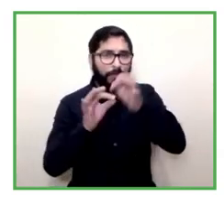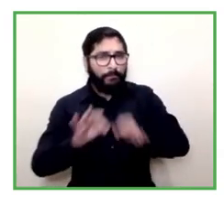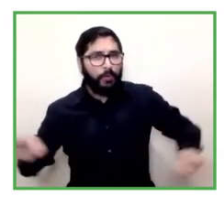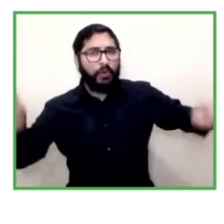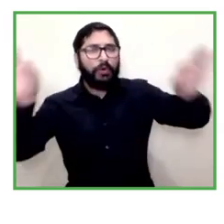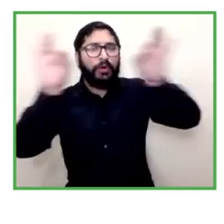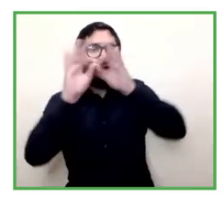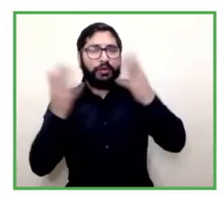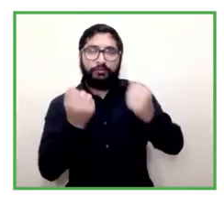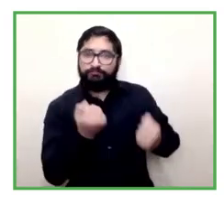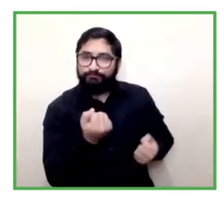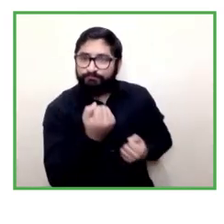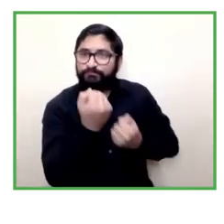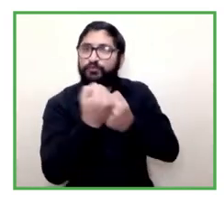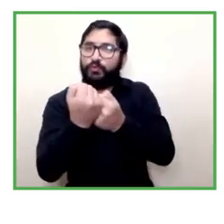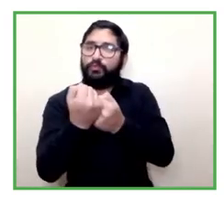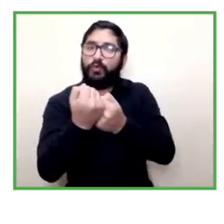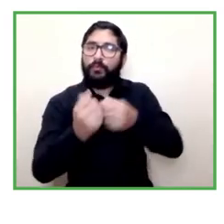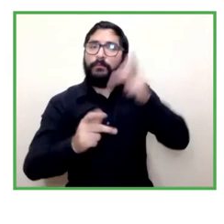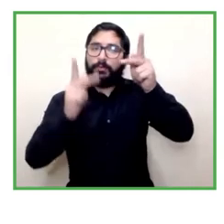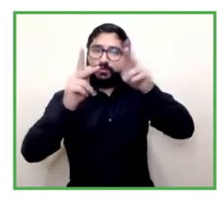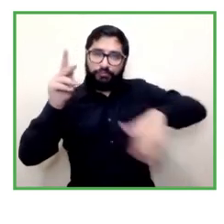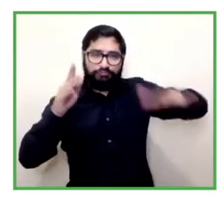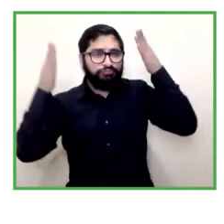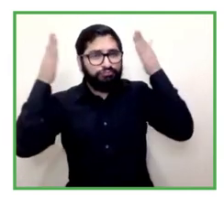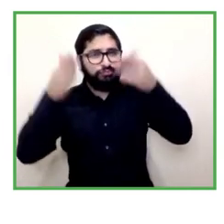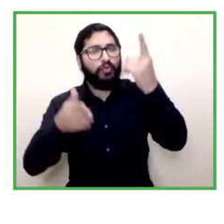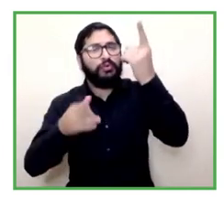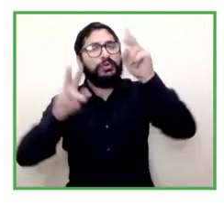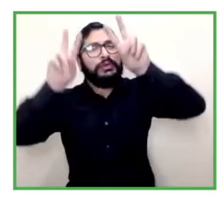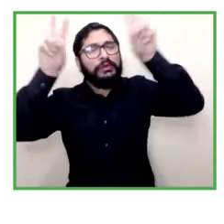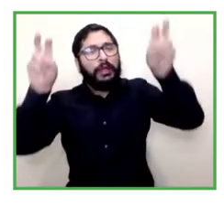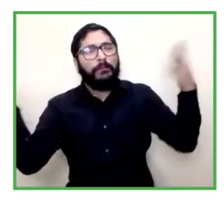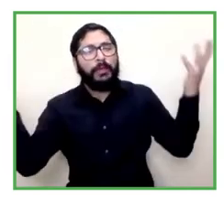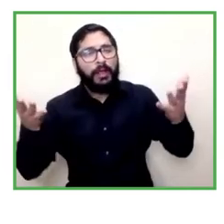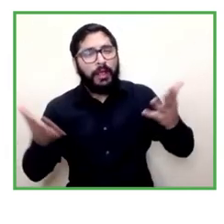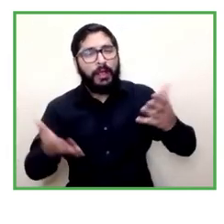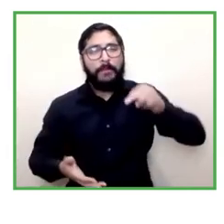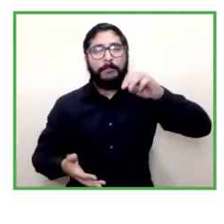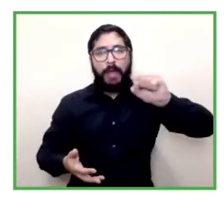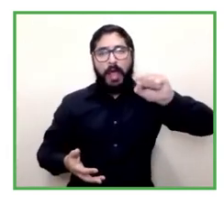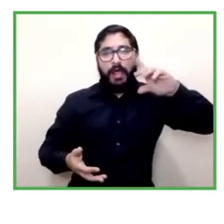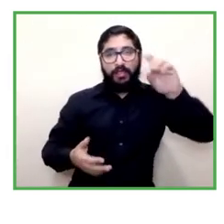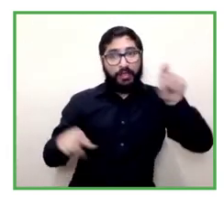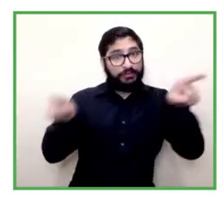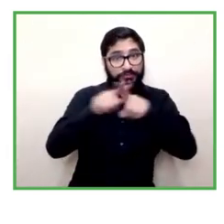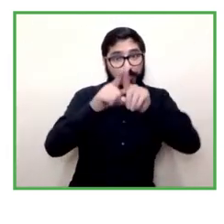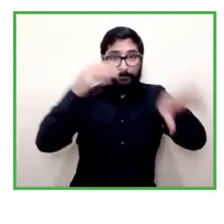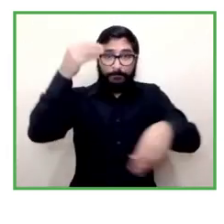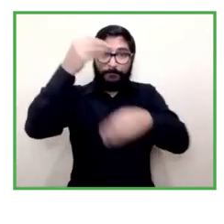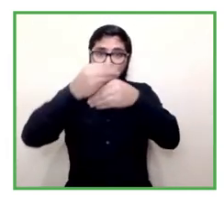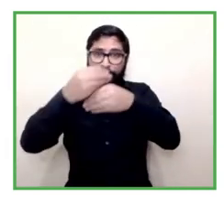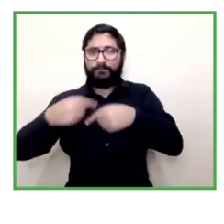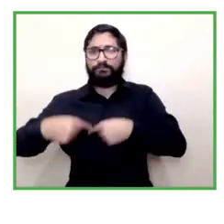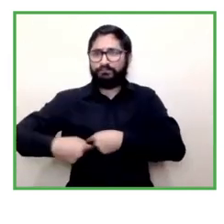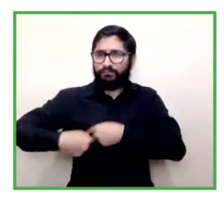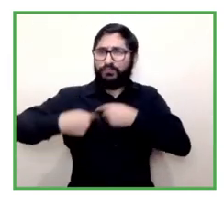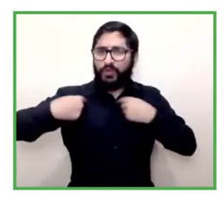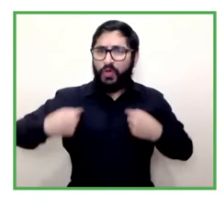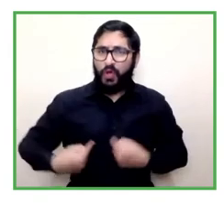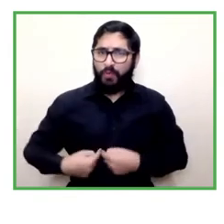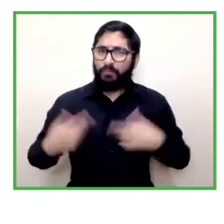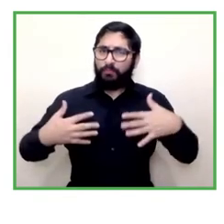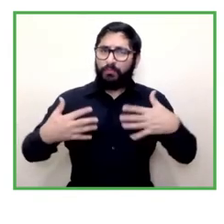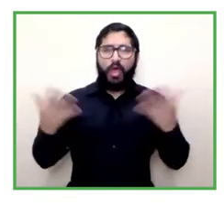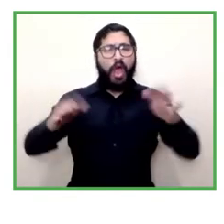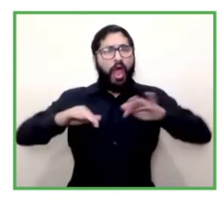but you presented some topics as well as magda a very right in the heart of the